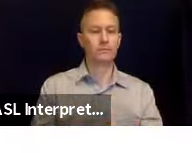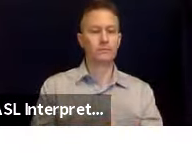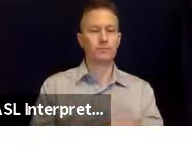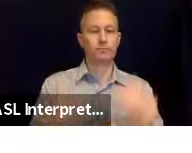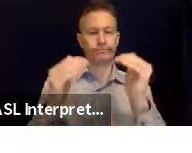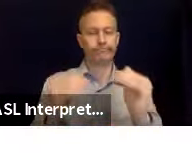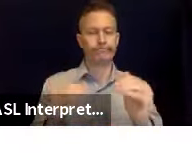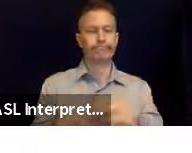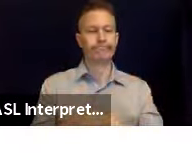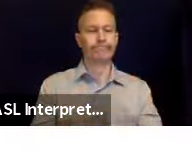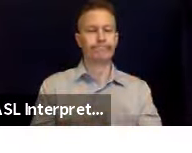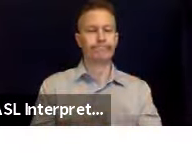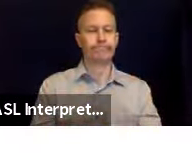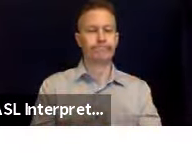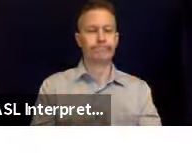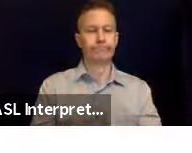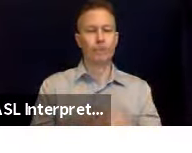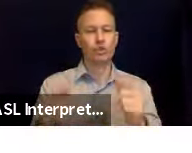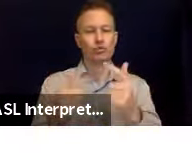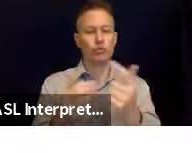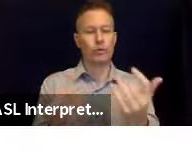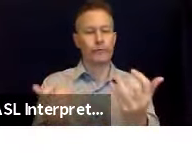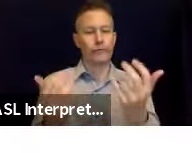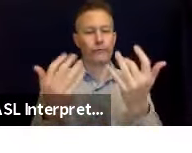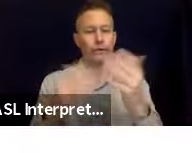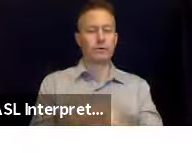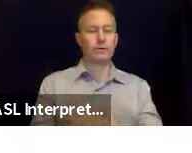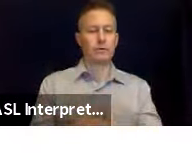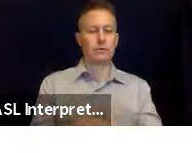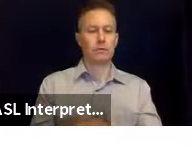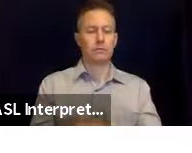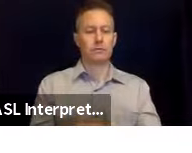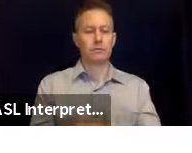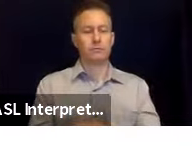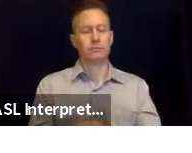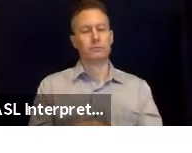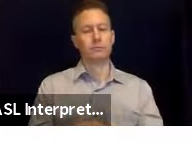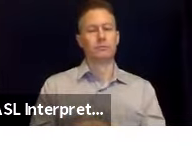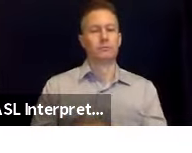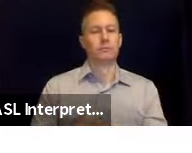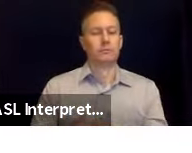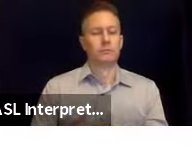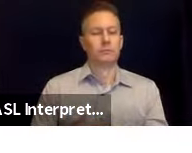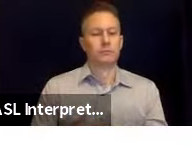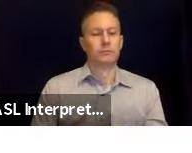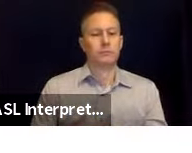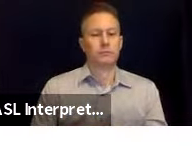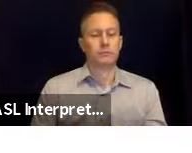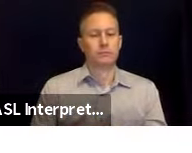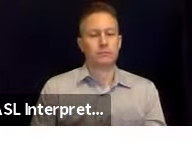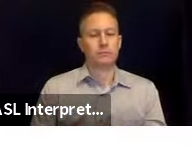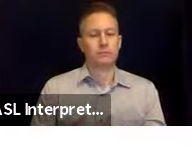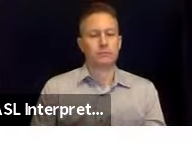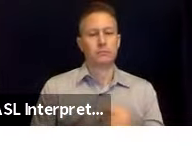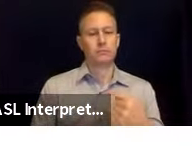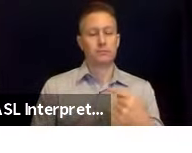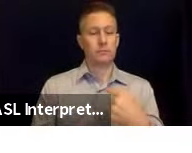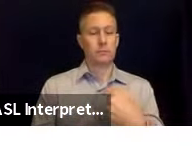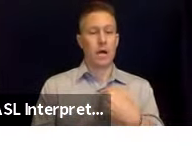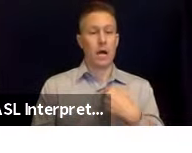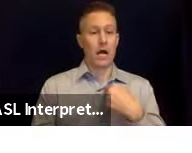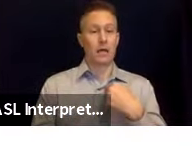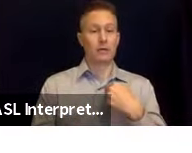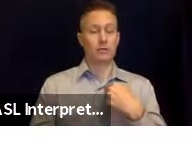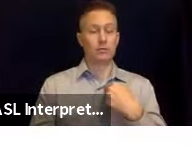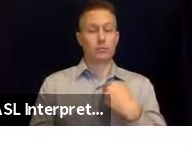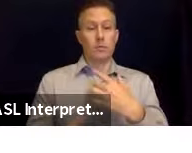And for small fires, I have to say that I love when I get to test using a fire extinguisher because